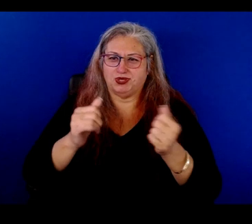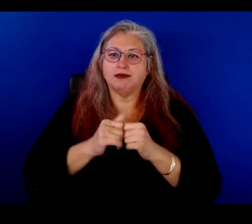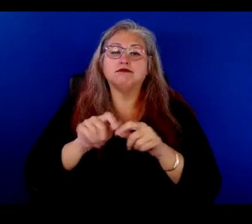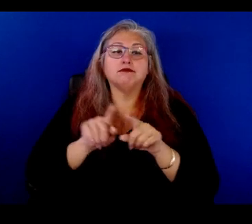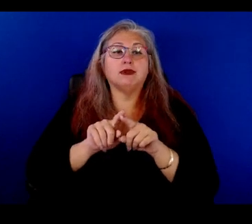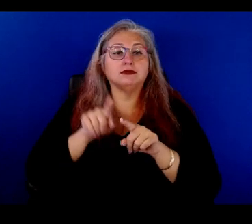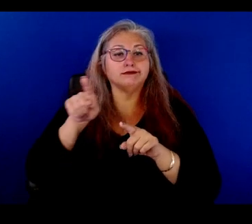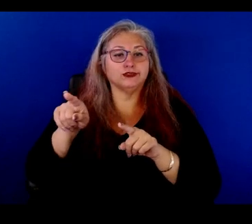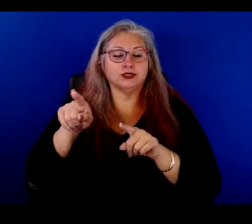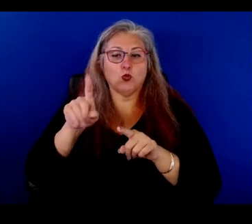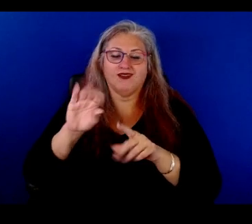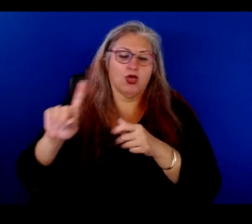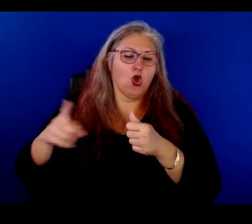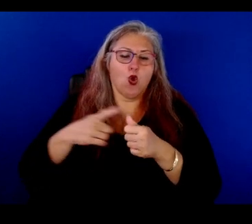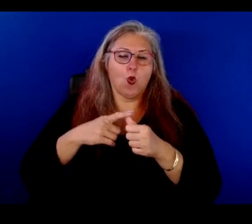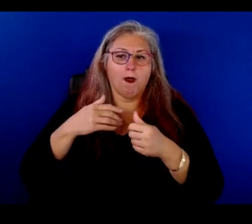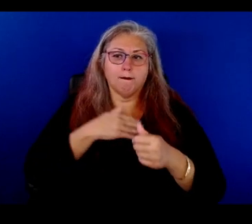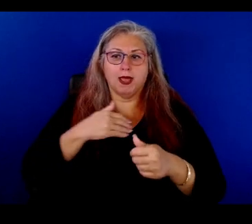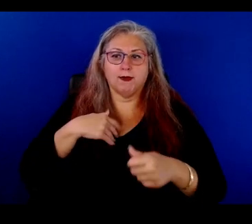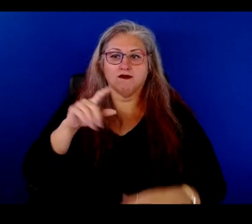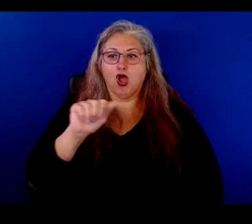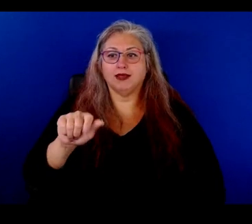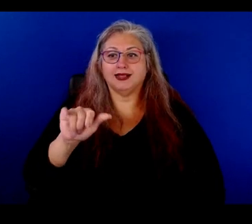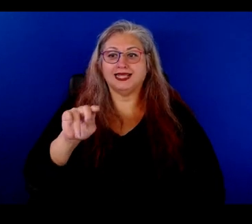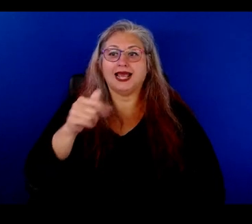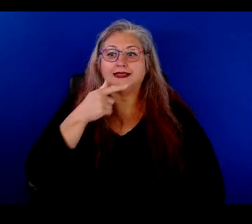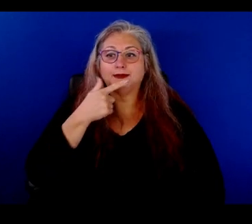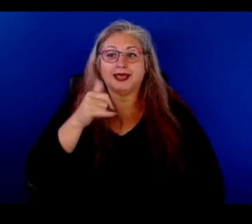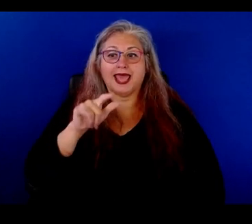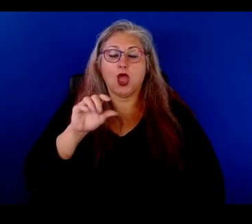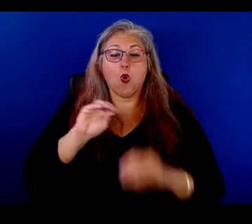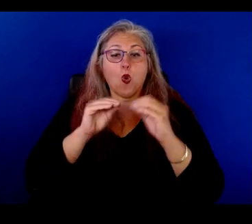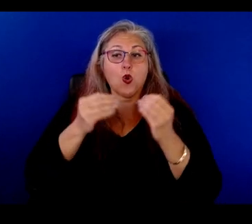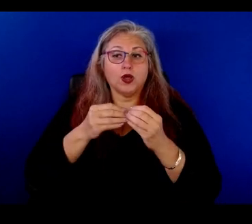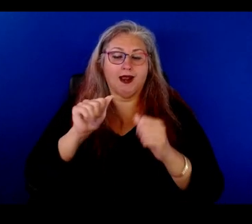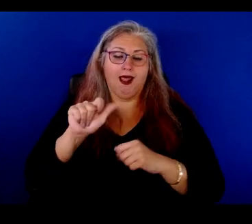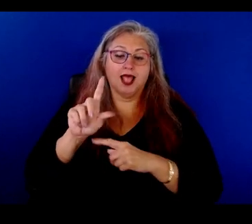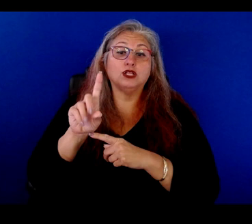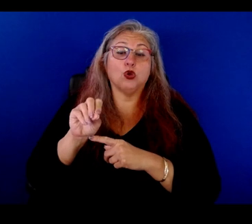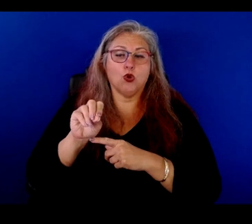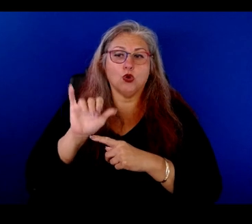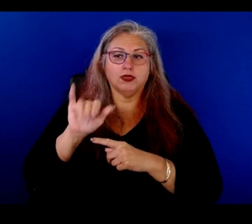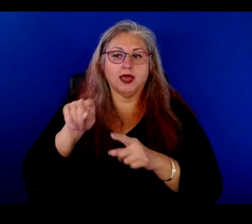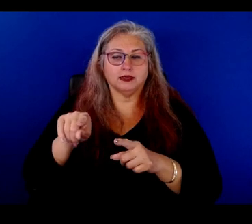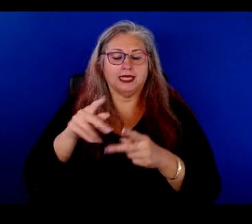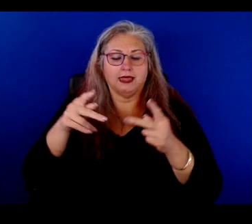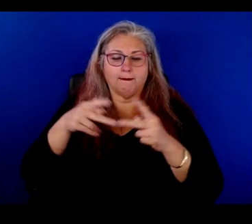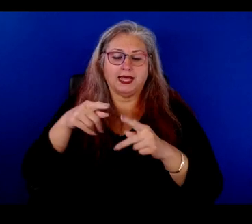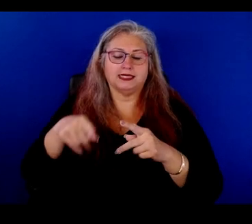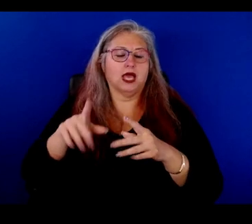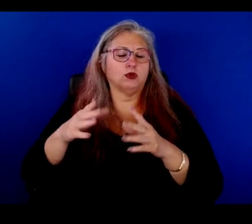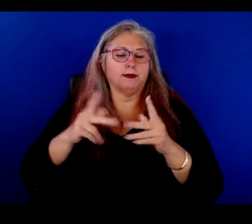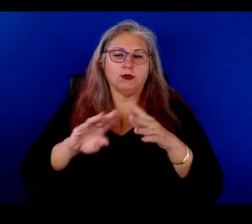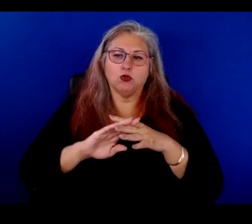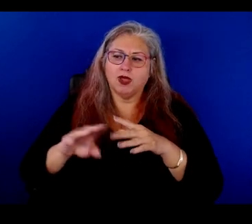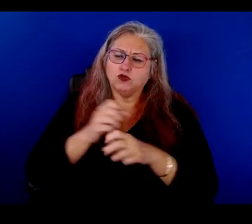one of the original members of the Austin Latino Lesbian and Gay Organization ALGO, a place that was a refuge and